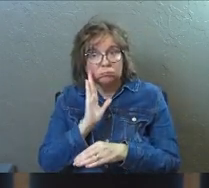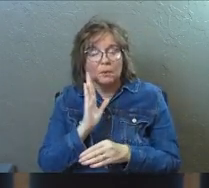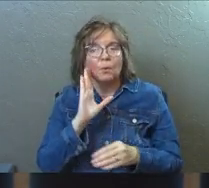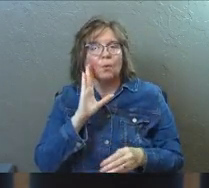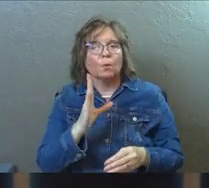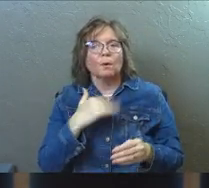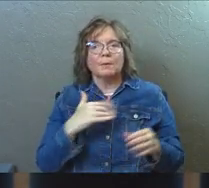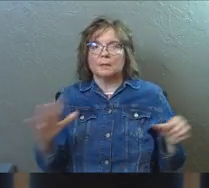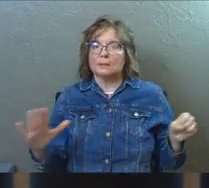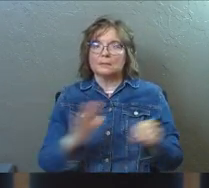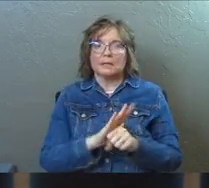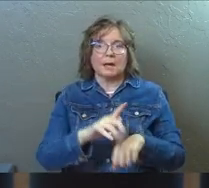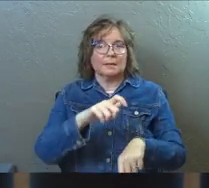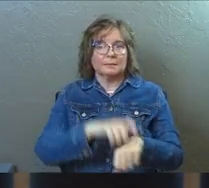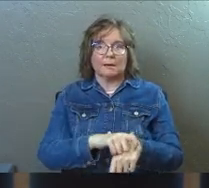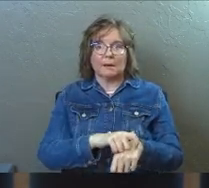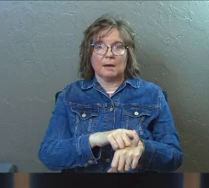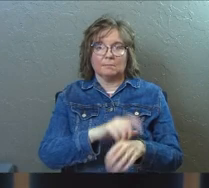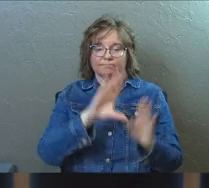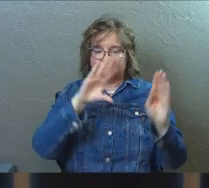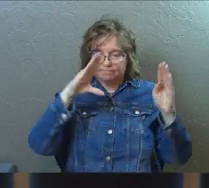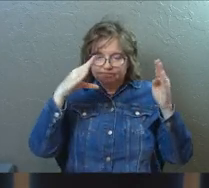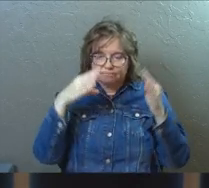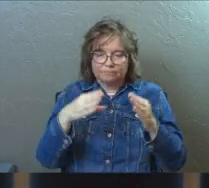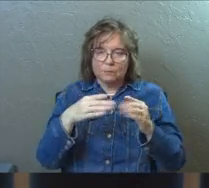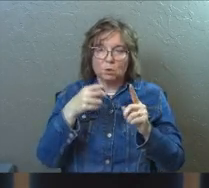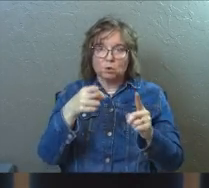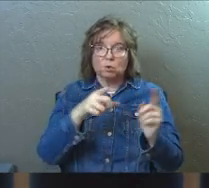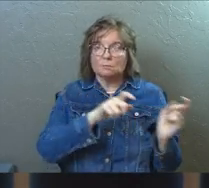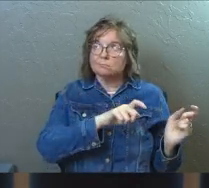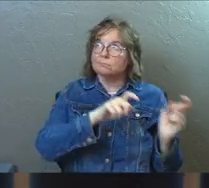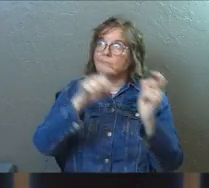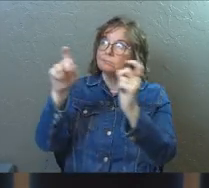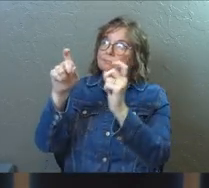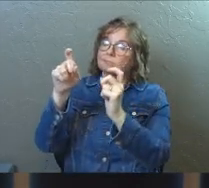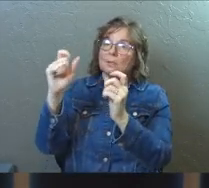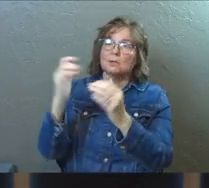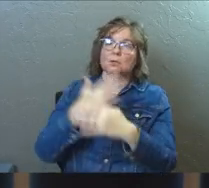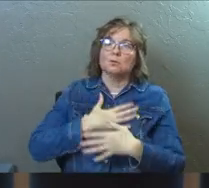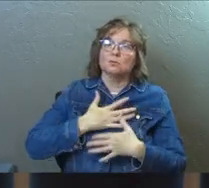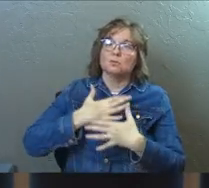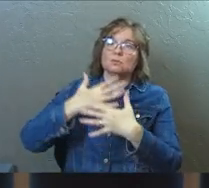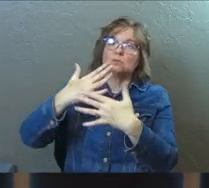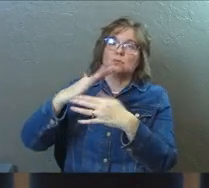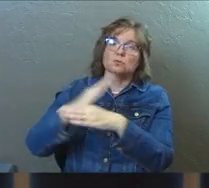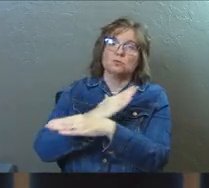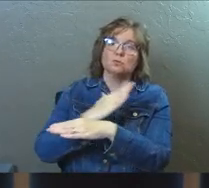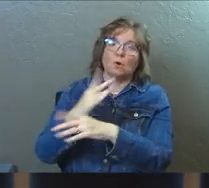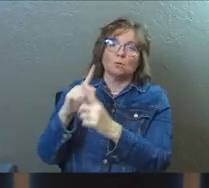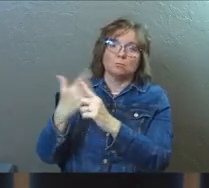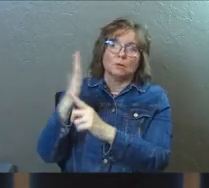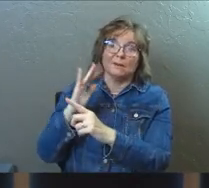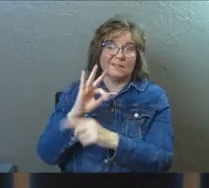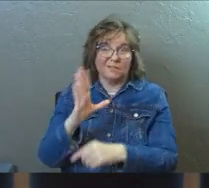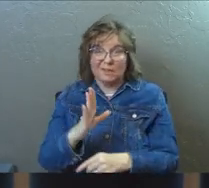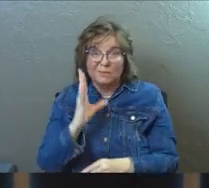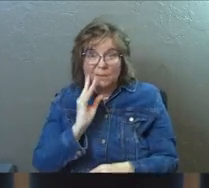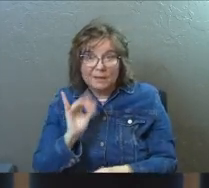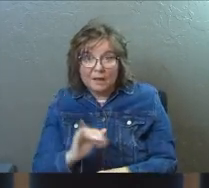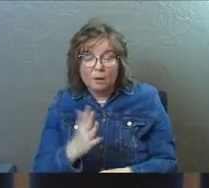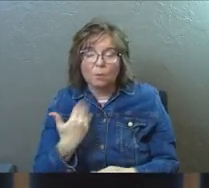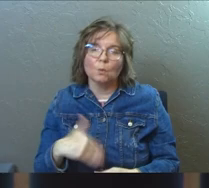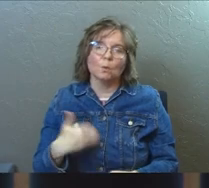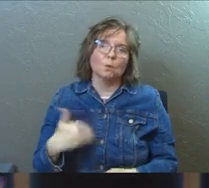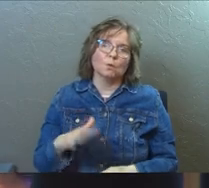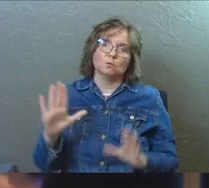is it's going to be the entire time is going to be devoted to you giving gifts in song to God, if you've never done that before,